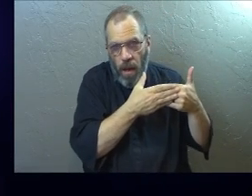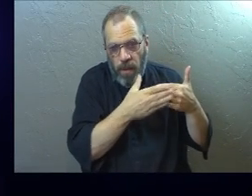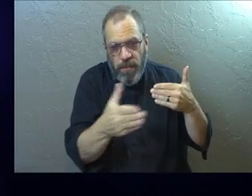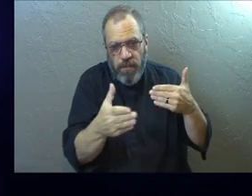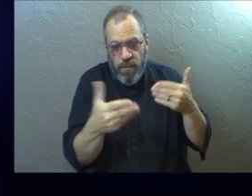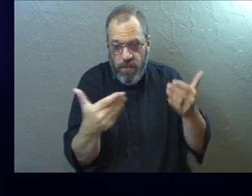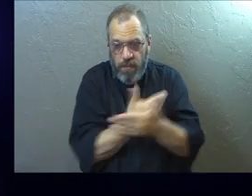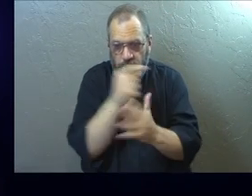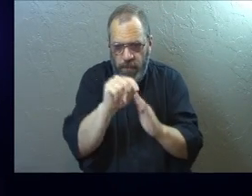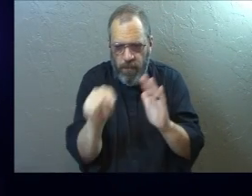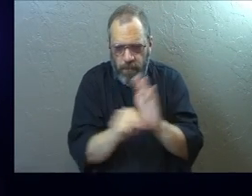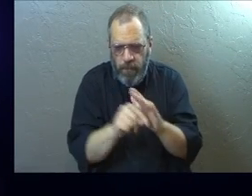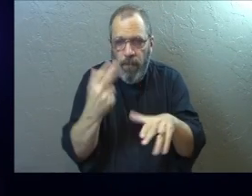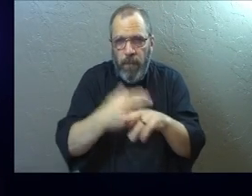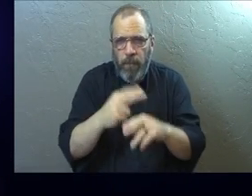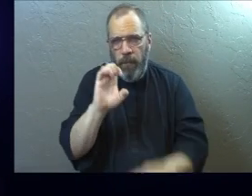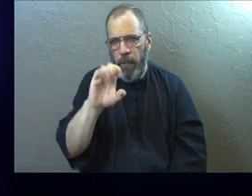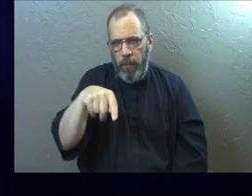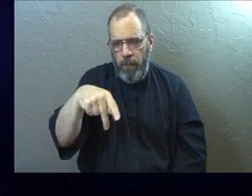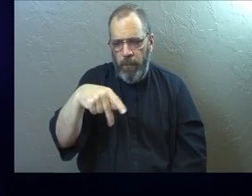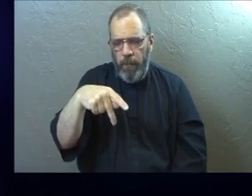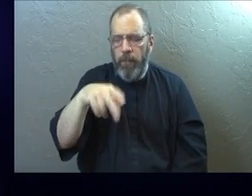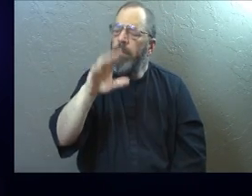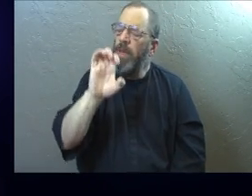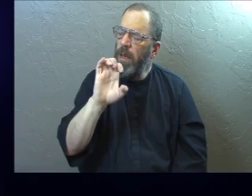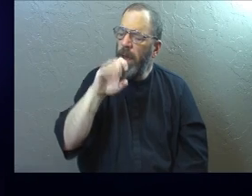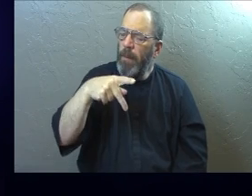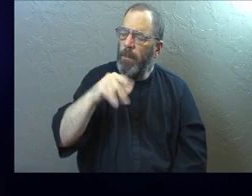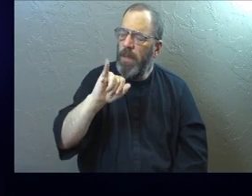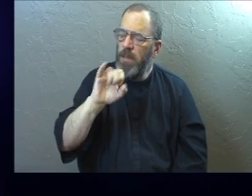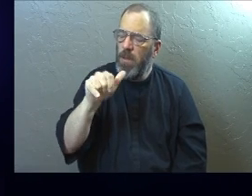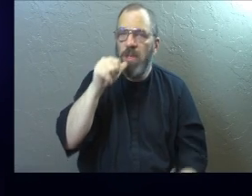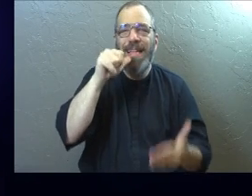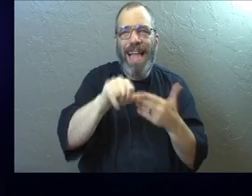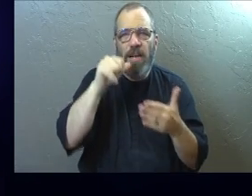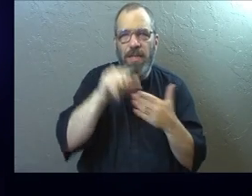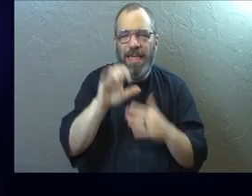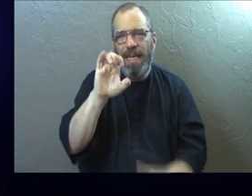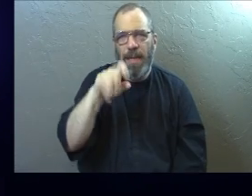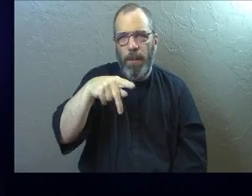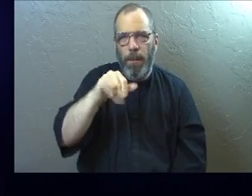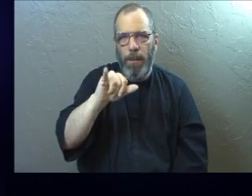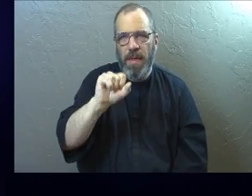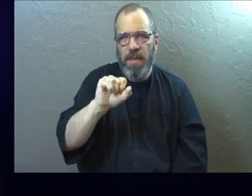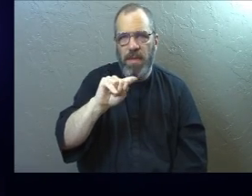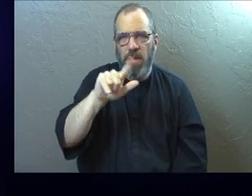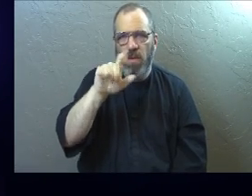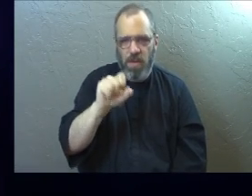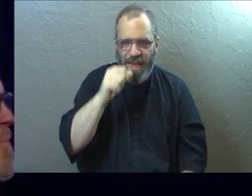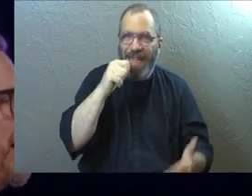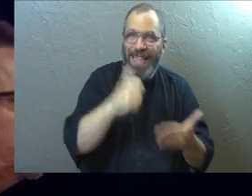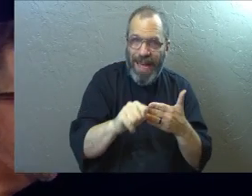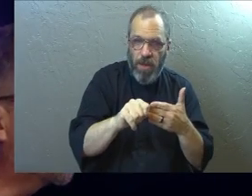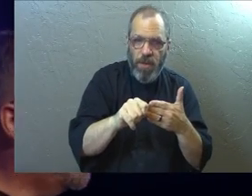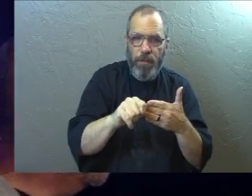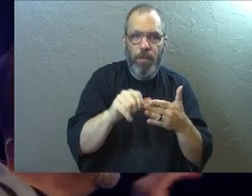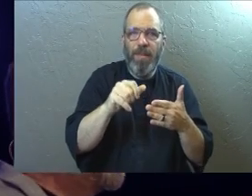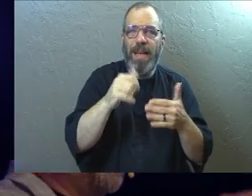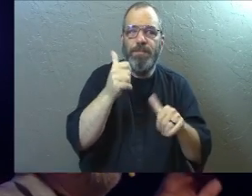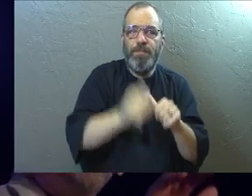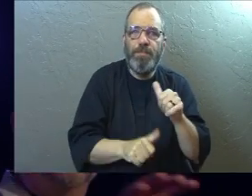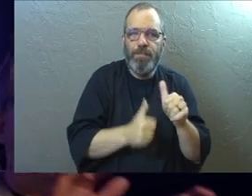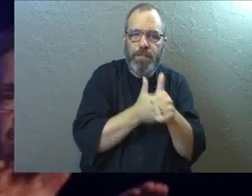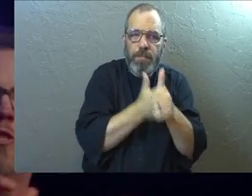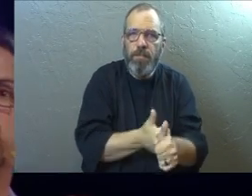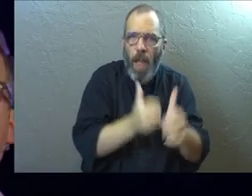New Testament, you've got what are called epistles or letters. So this is the correspondence. These are the letters that the apostles wrote